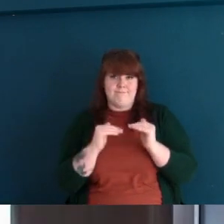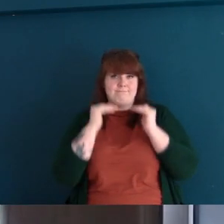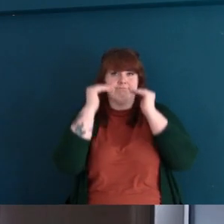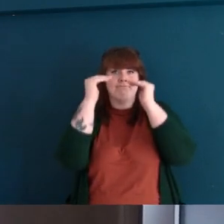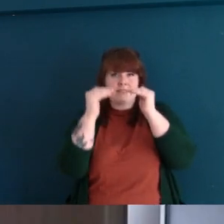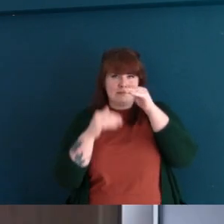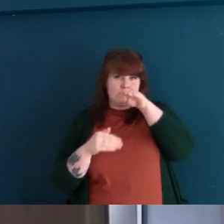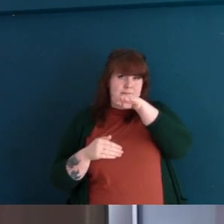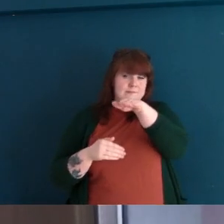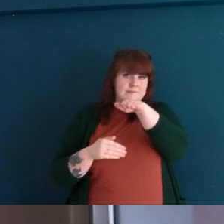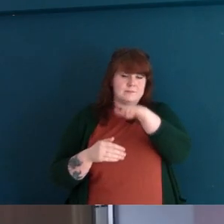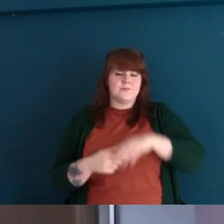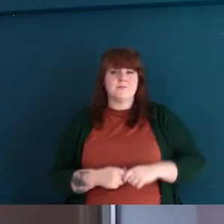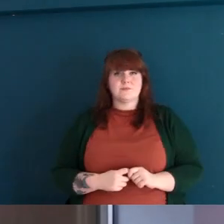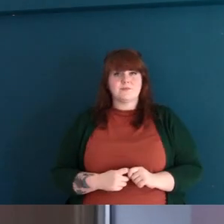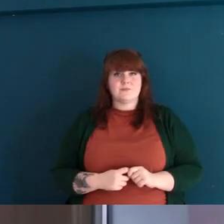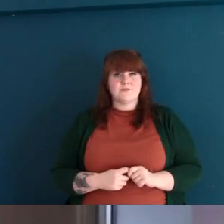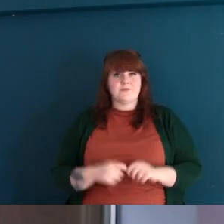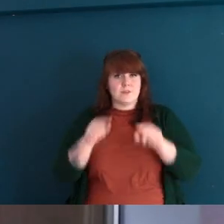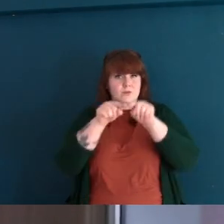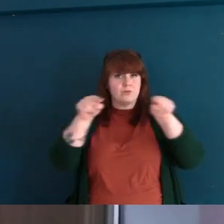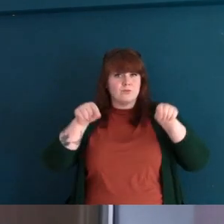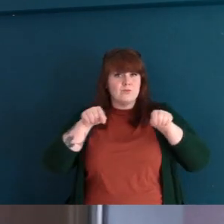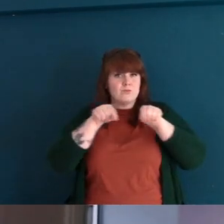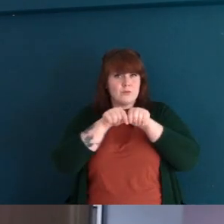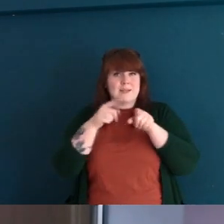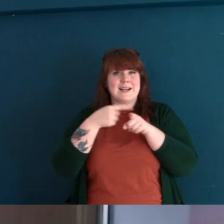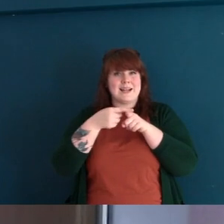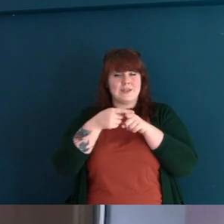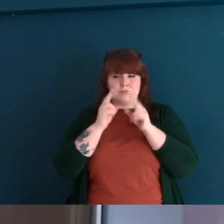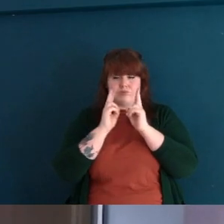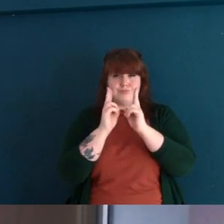Corridor A Level 1 and that's all made up from English classrooms.